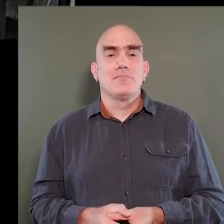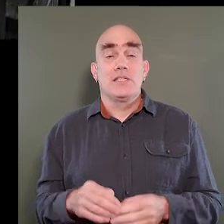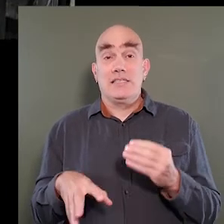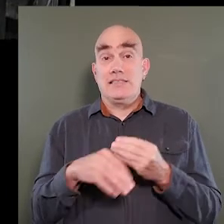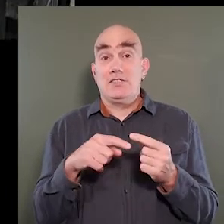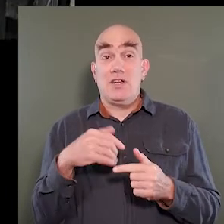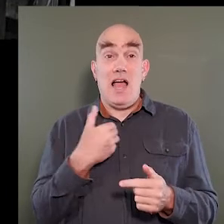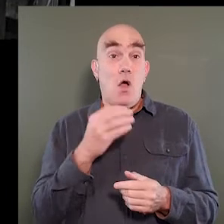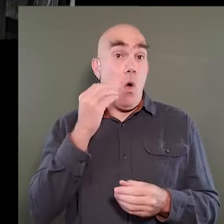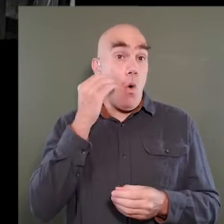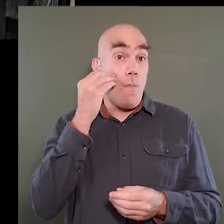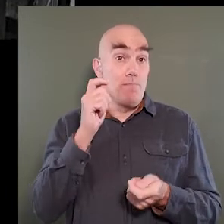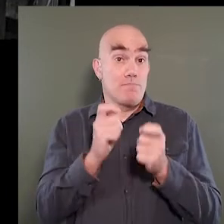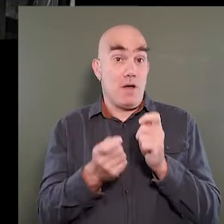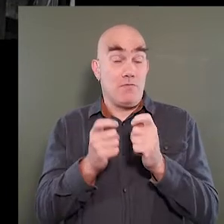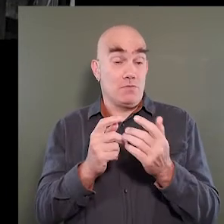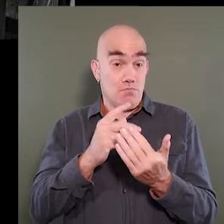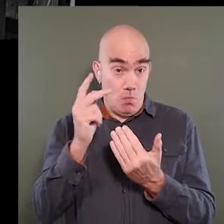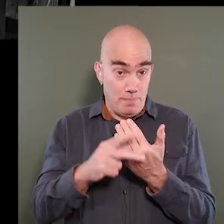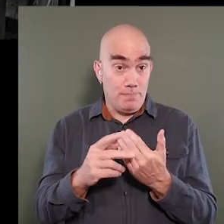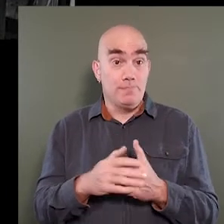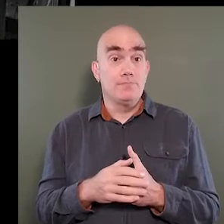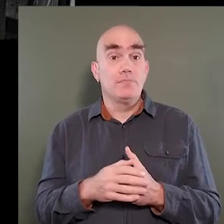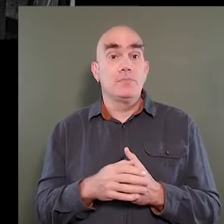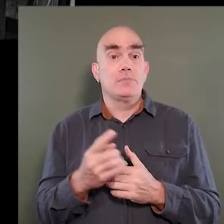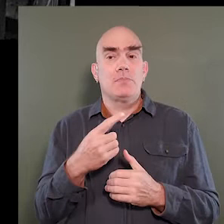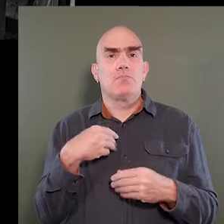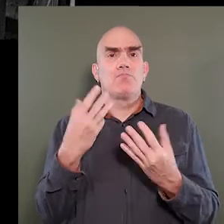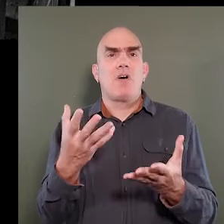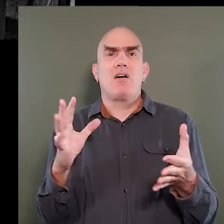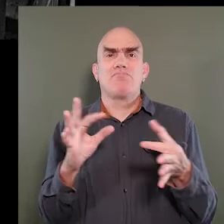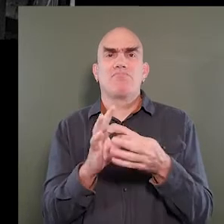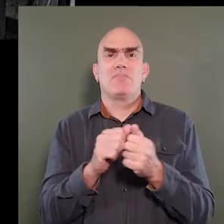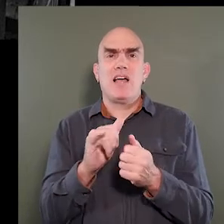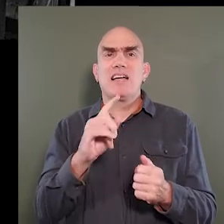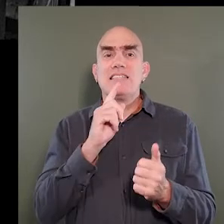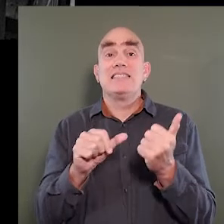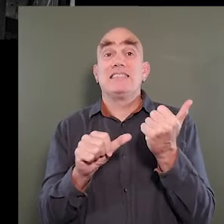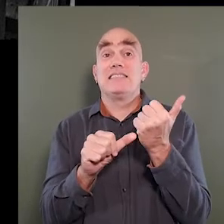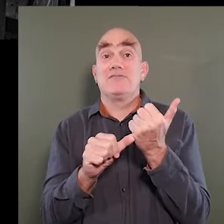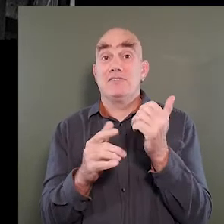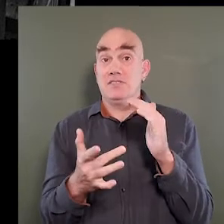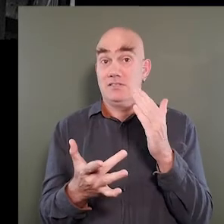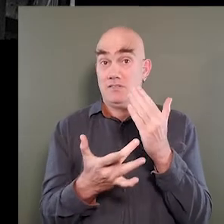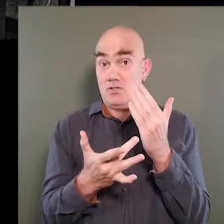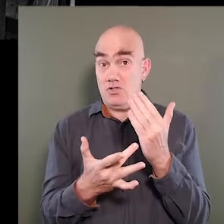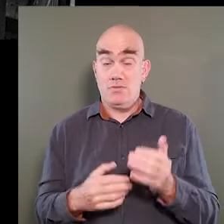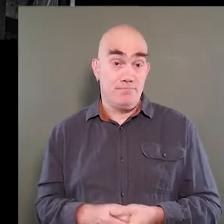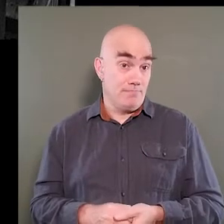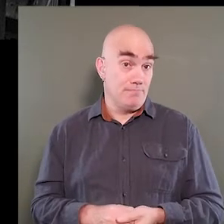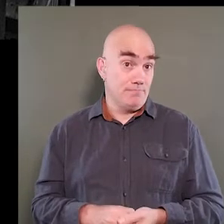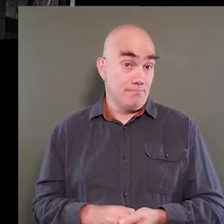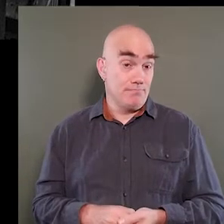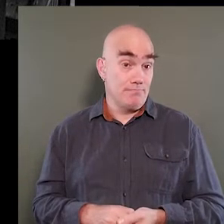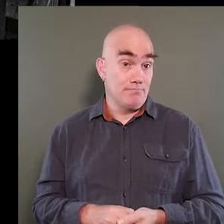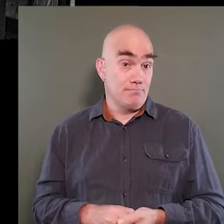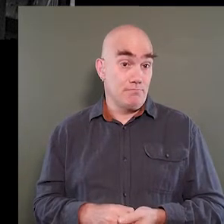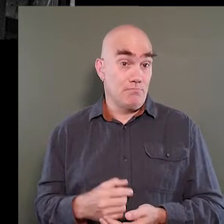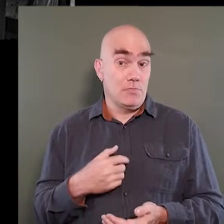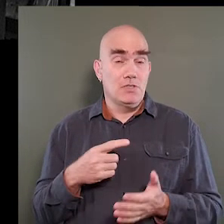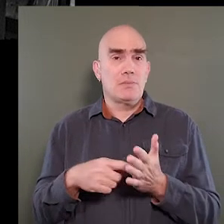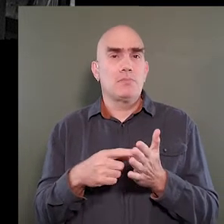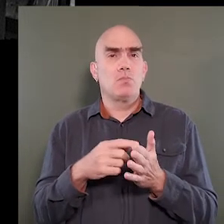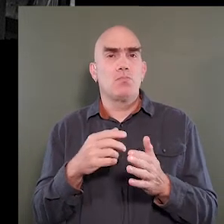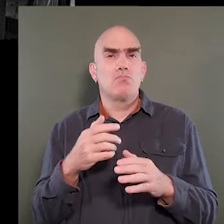In addition to our home modification program, something we provide in conjunction with it is assistive technology. We